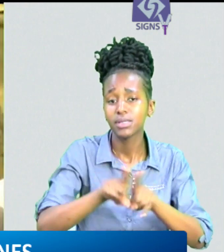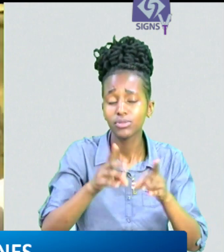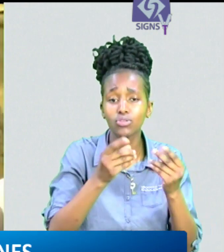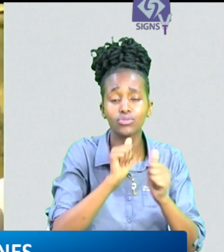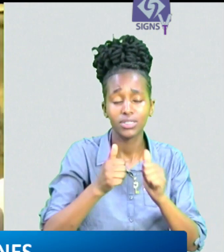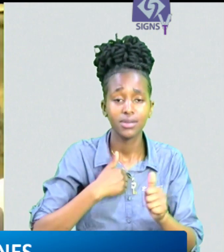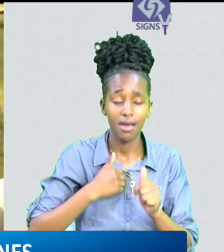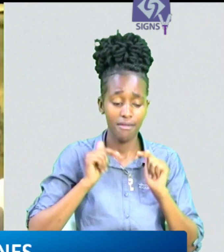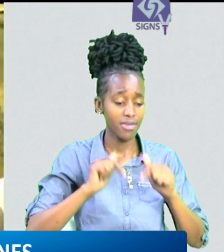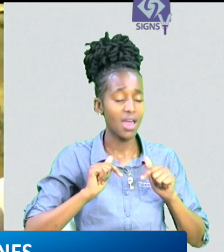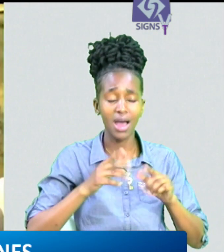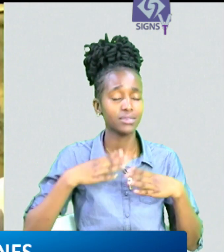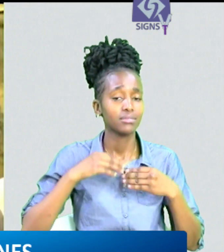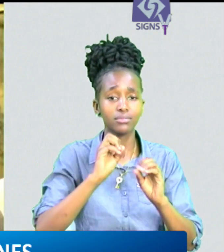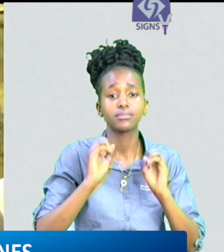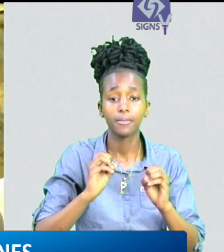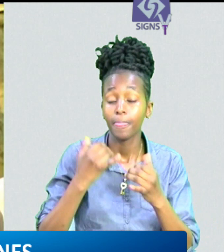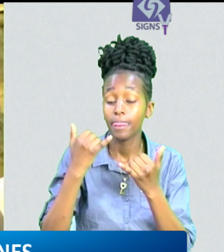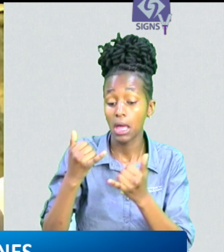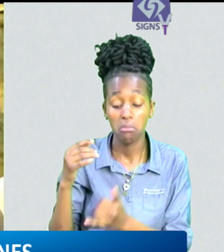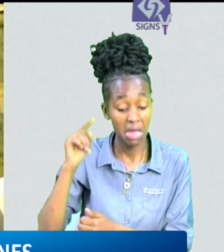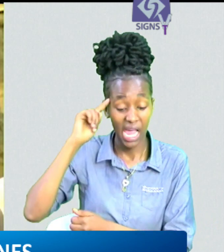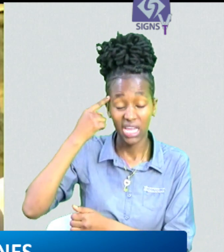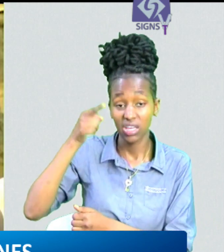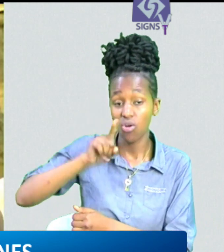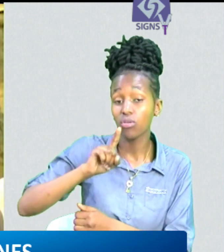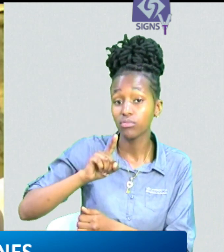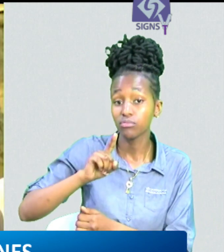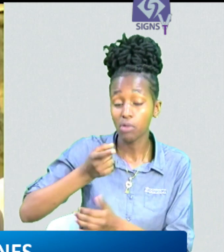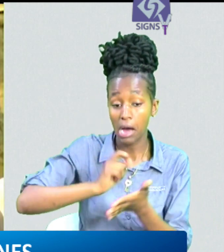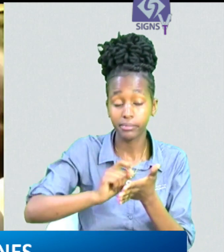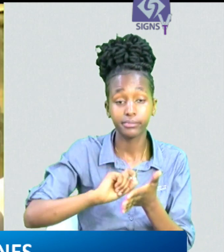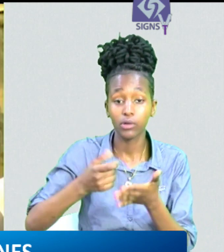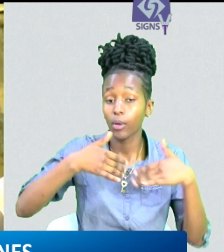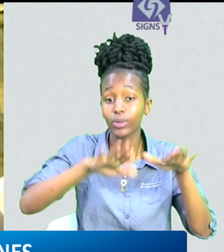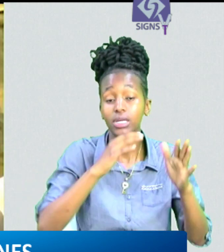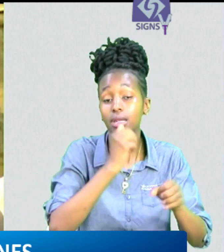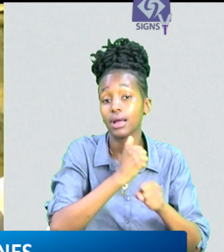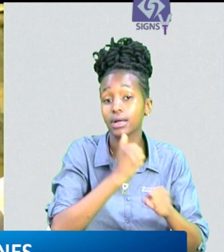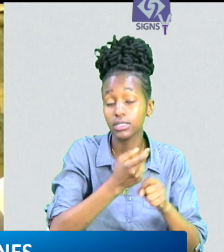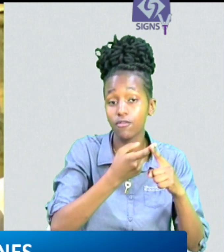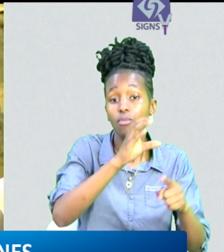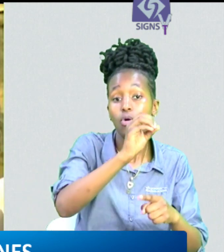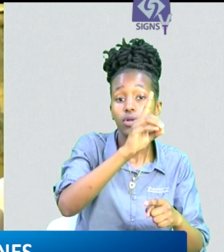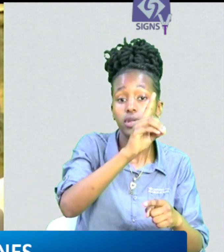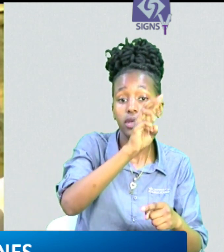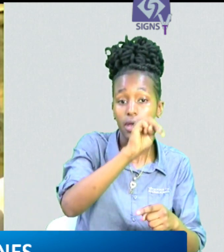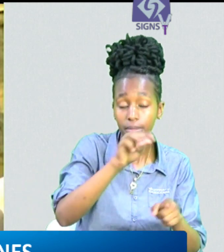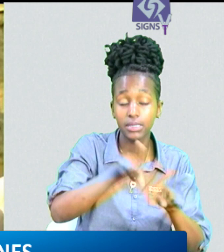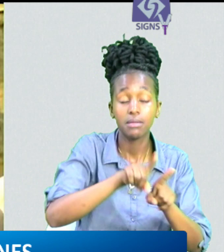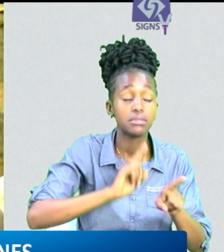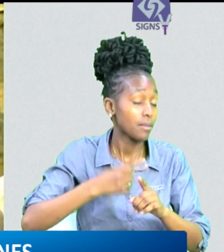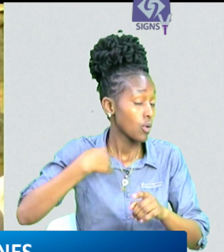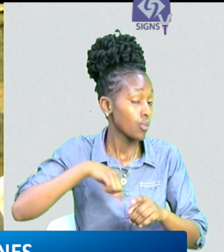opposed lawful decisions resolutions made by the party organs be deemed to have resigned from the party